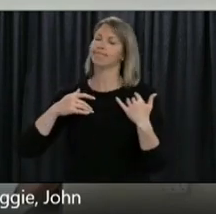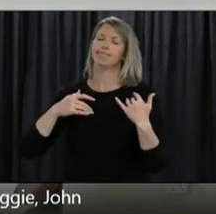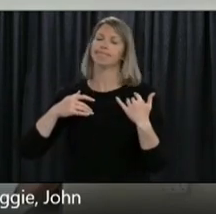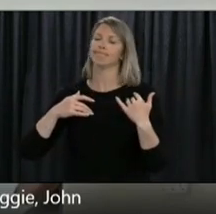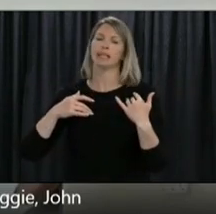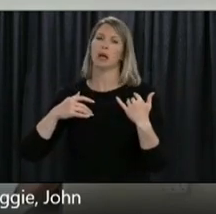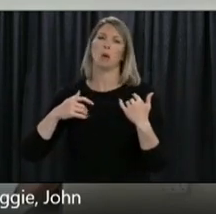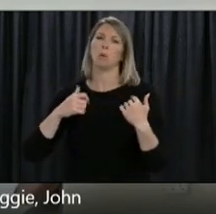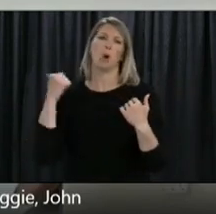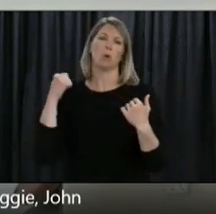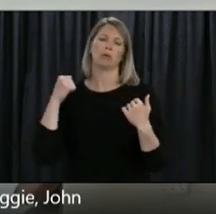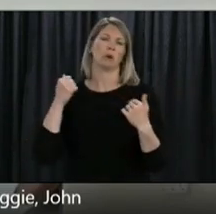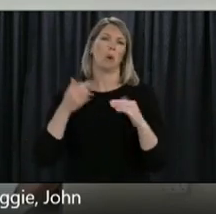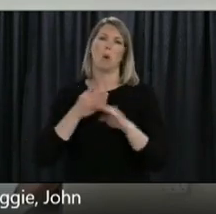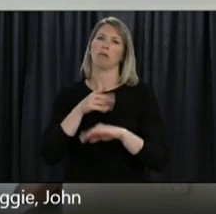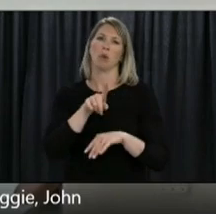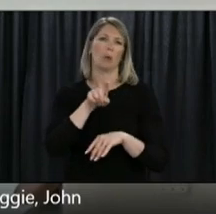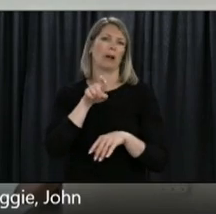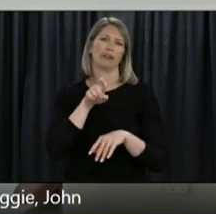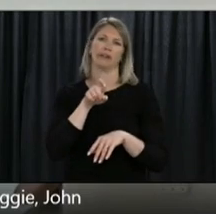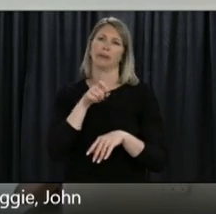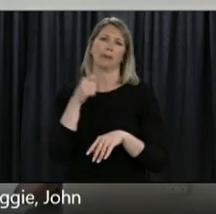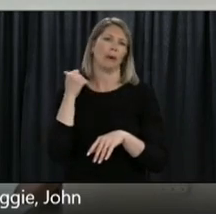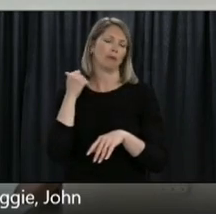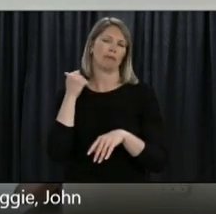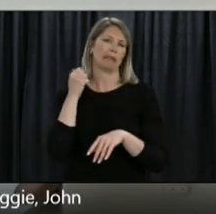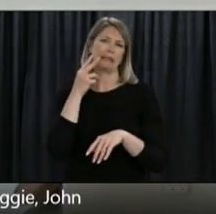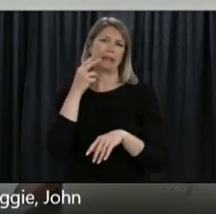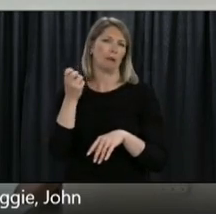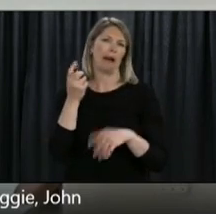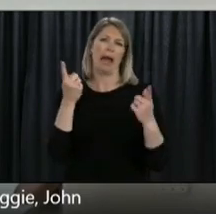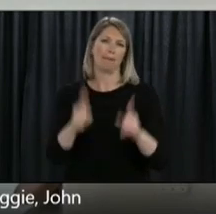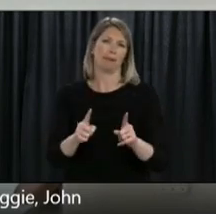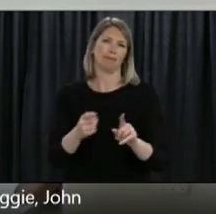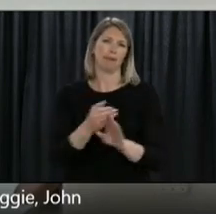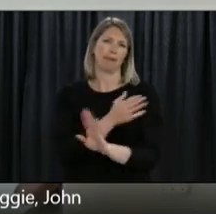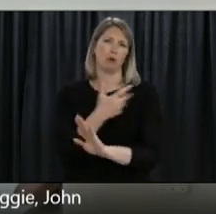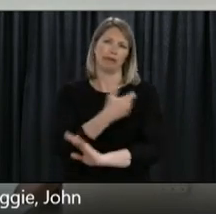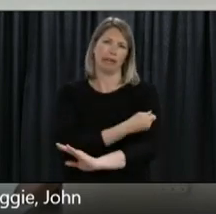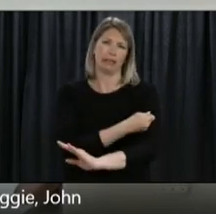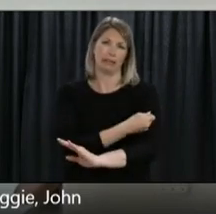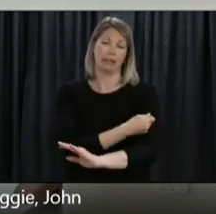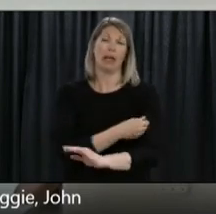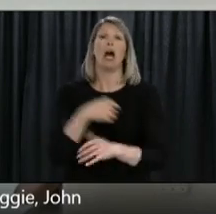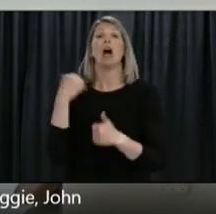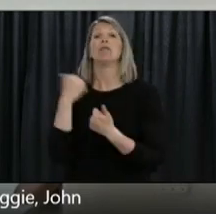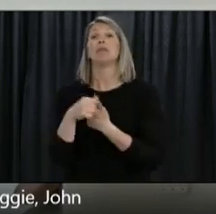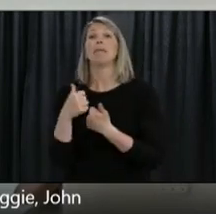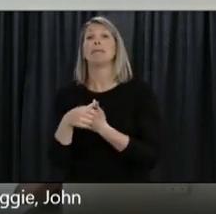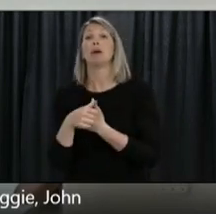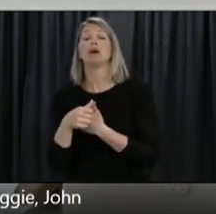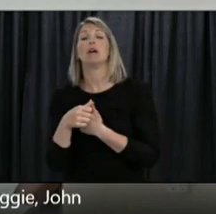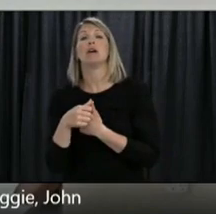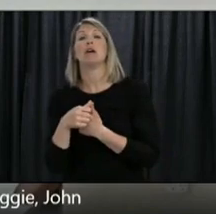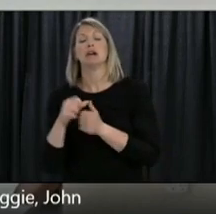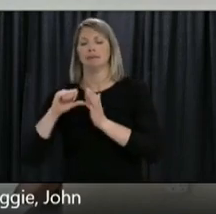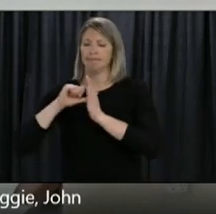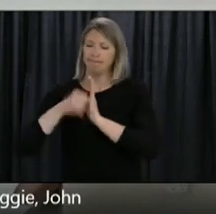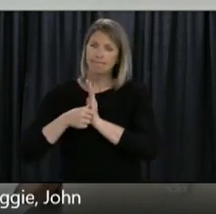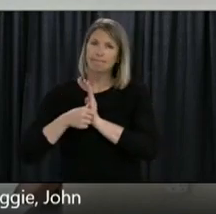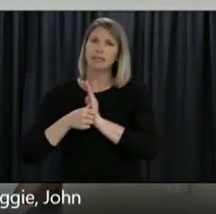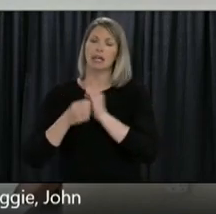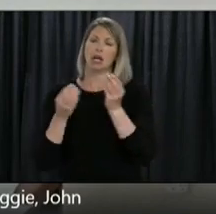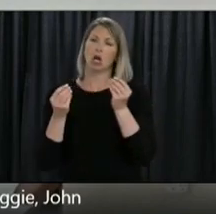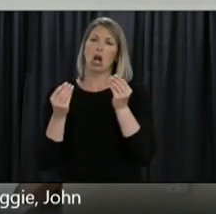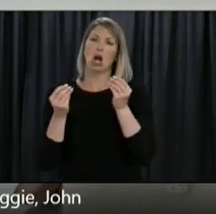So Newfoundland and Labrador keep your distance that's the key if you can't a cloth mask well